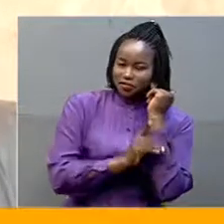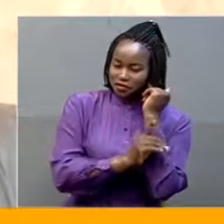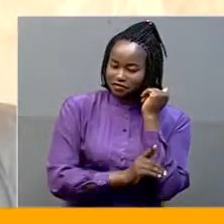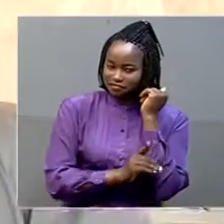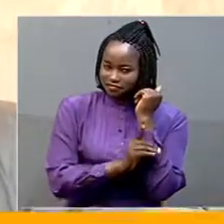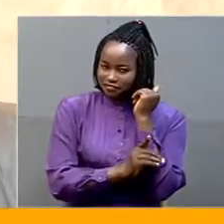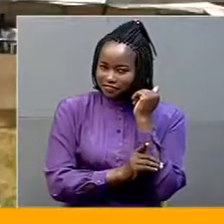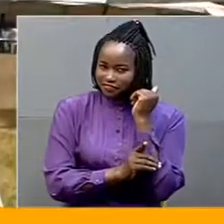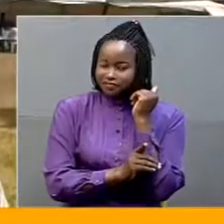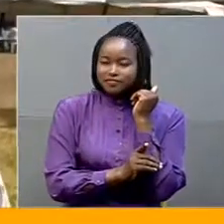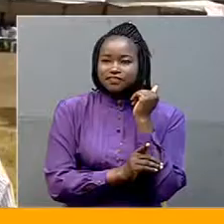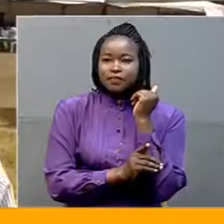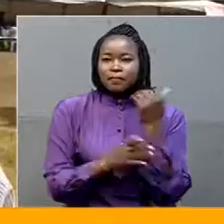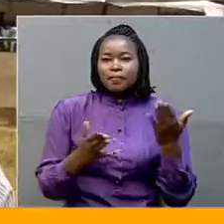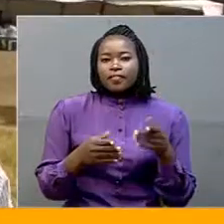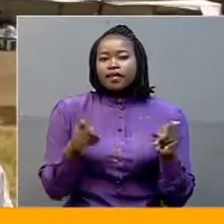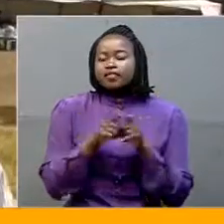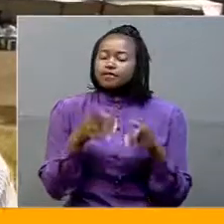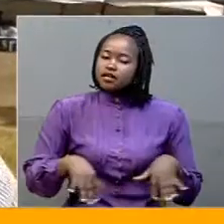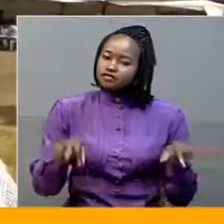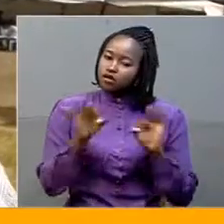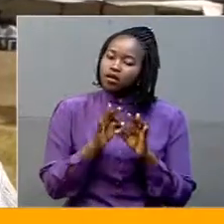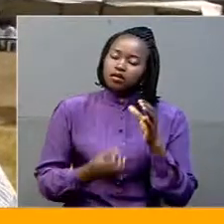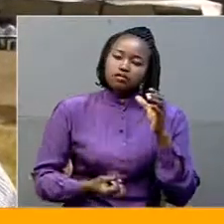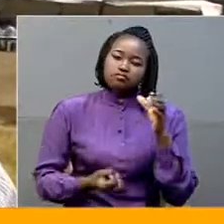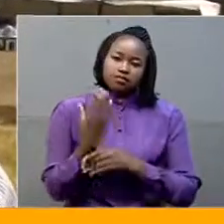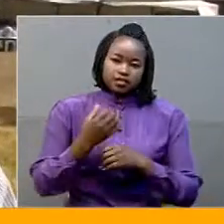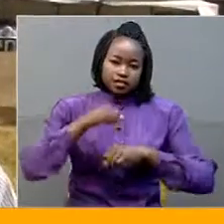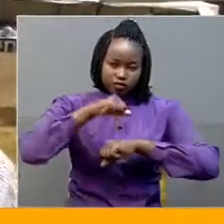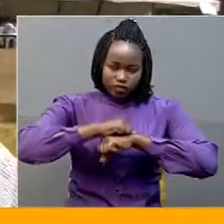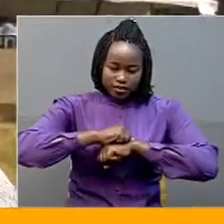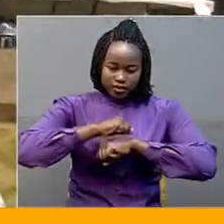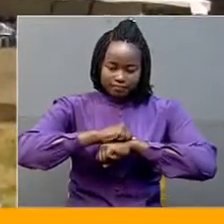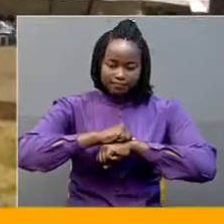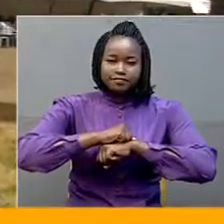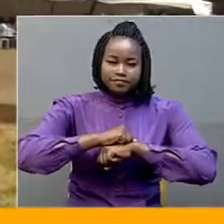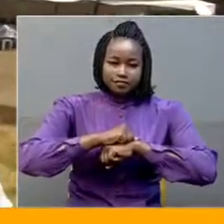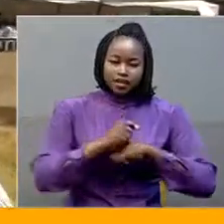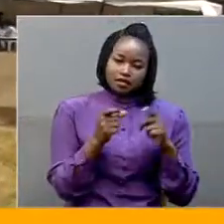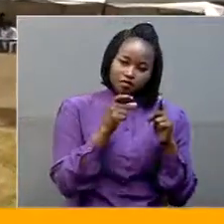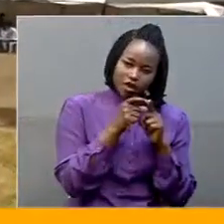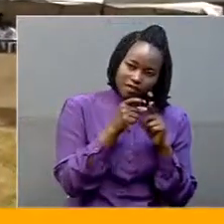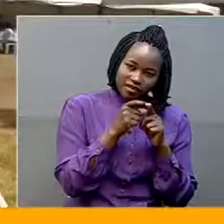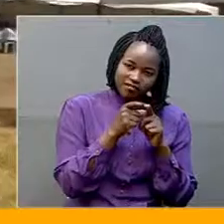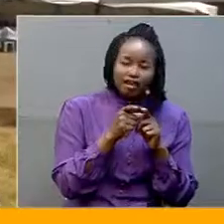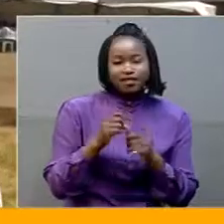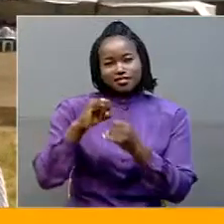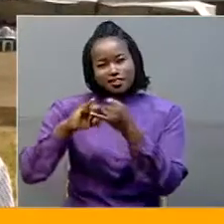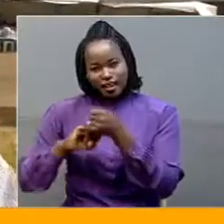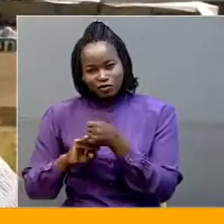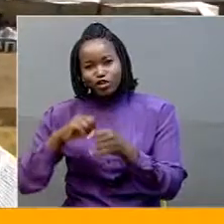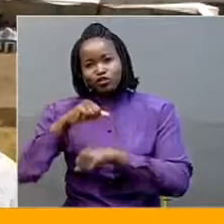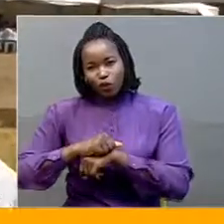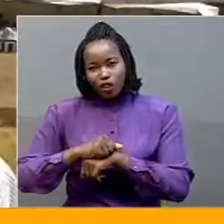And then you also be able to... They should establish schools, both primary and secondary, which